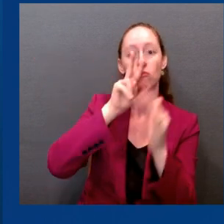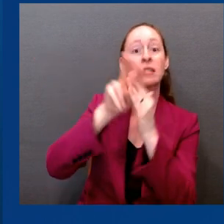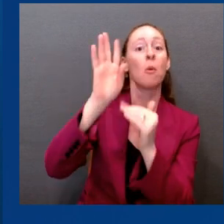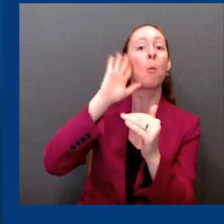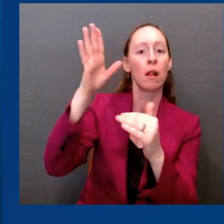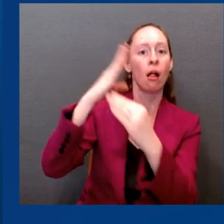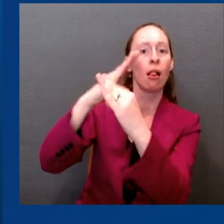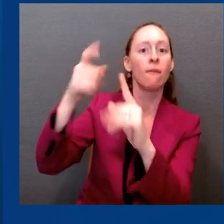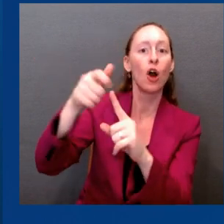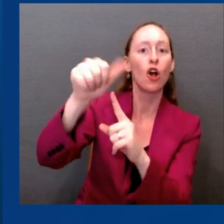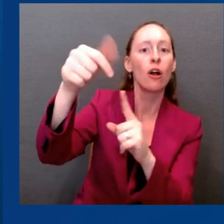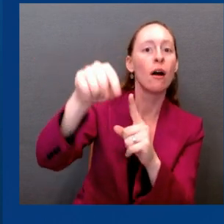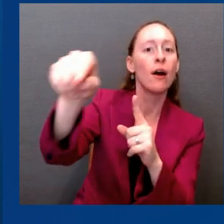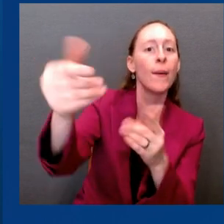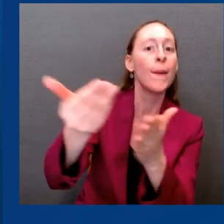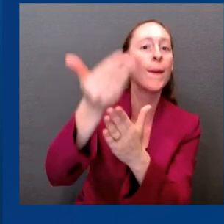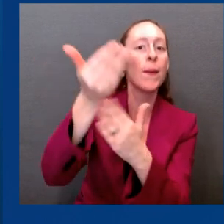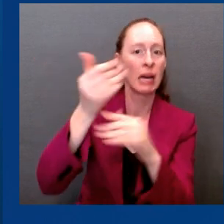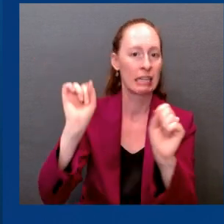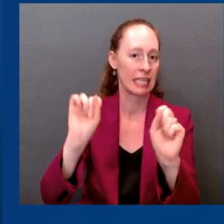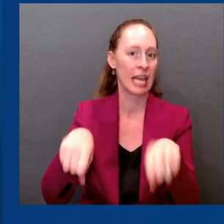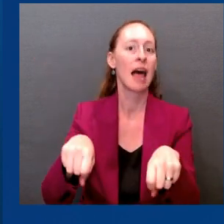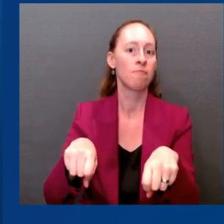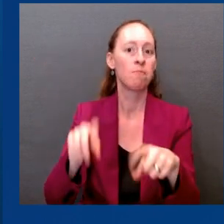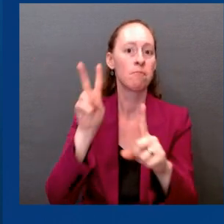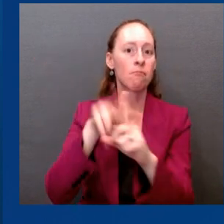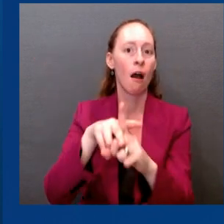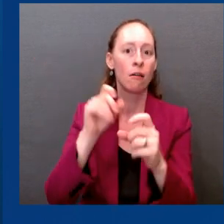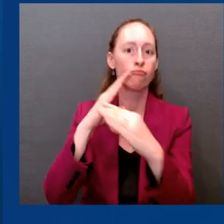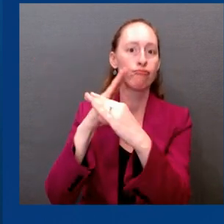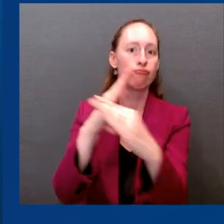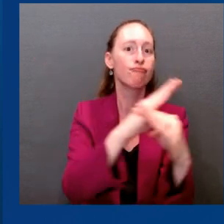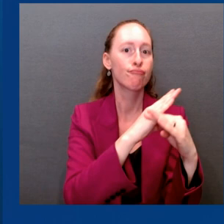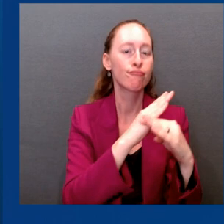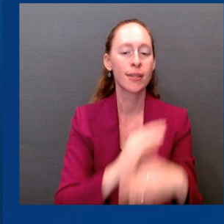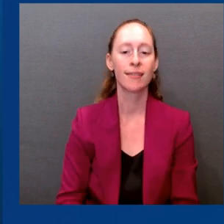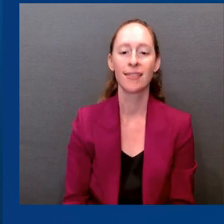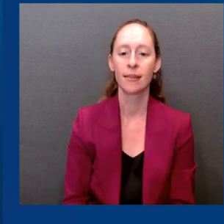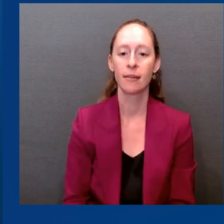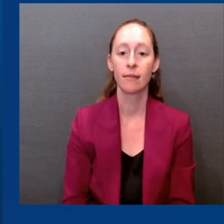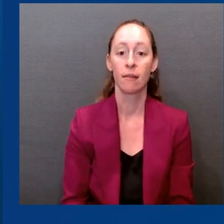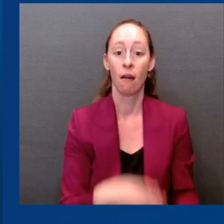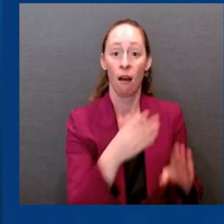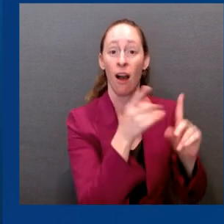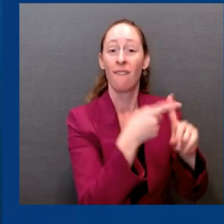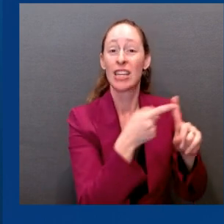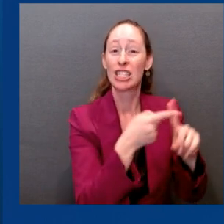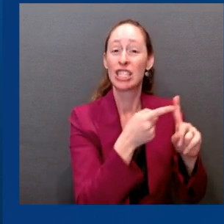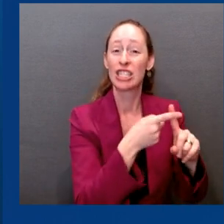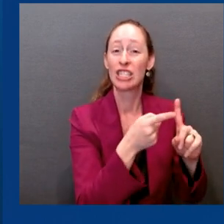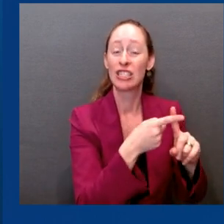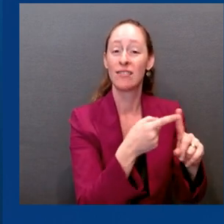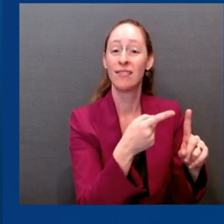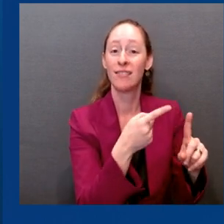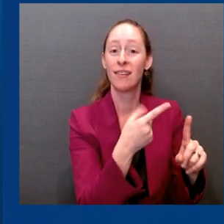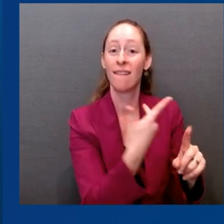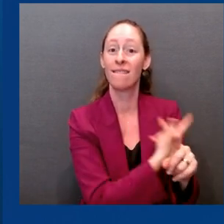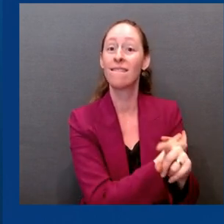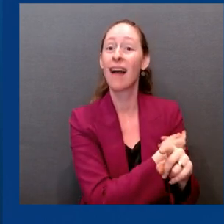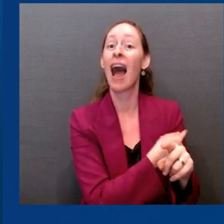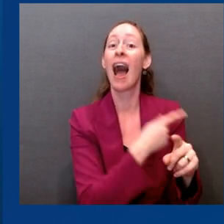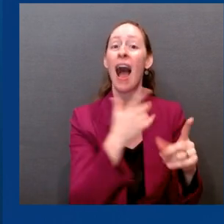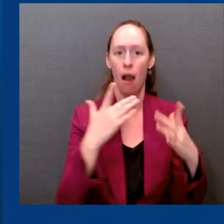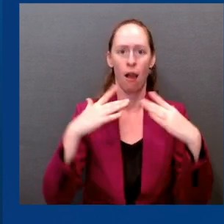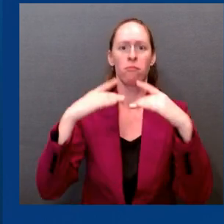protection that has waned since previous vaccination, and laboratory data suggests that the addition of the Omicron BA.4 and BA.5